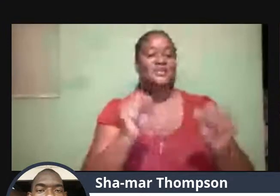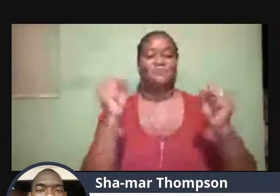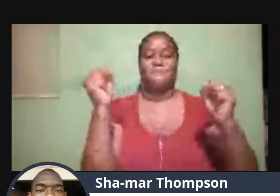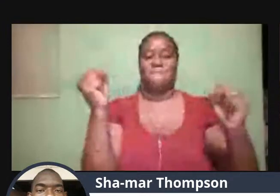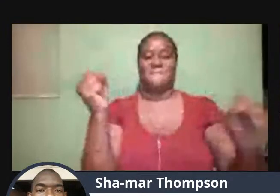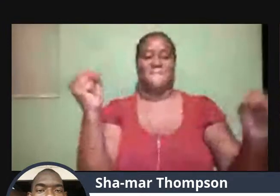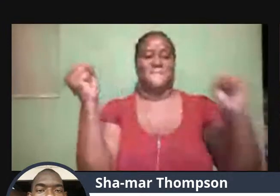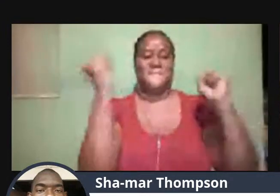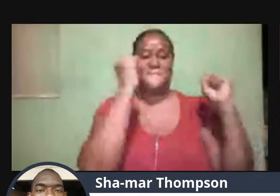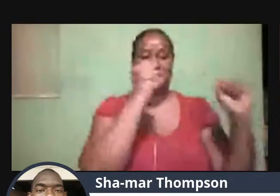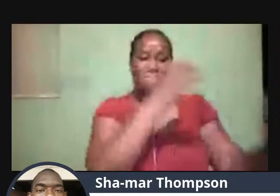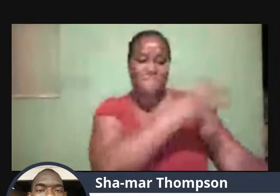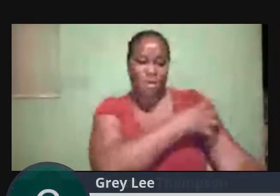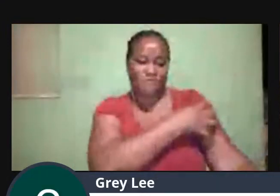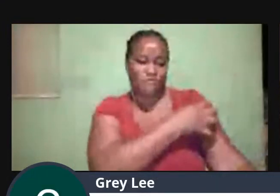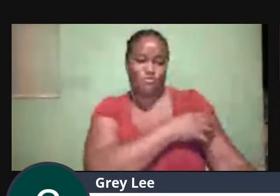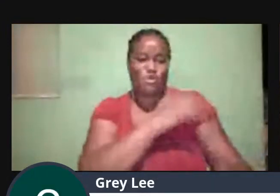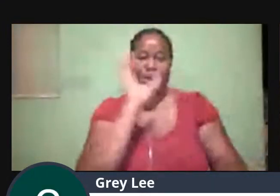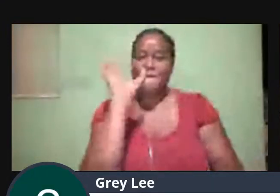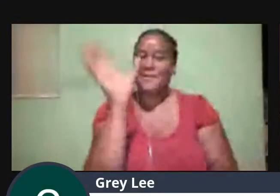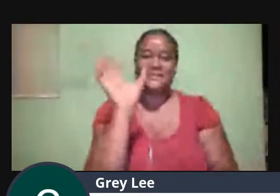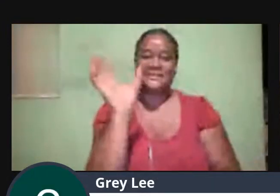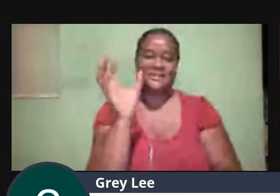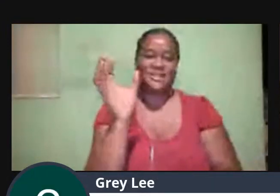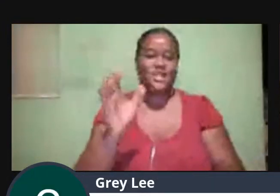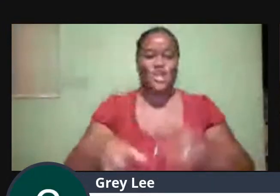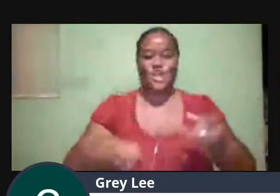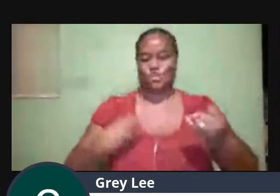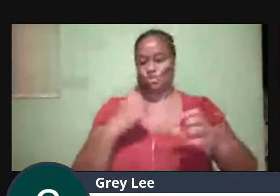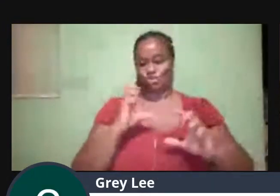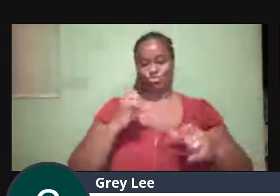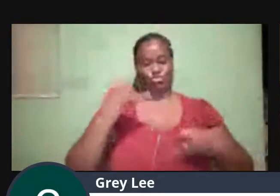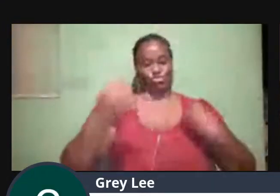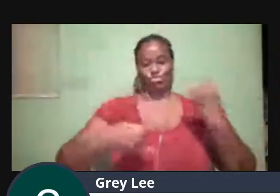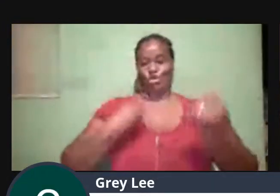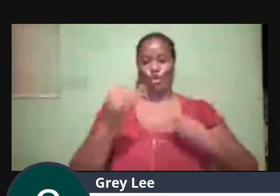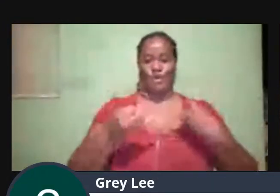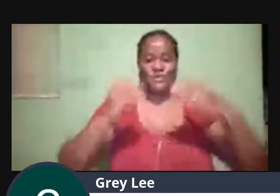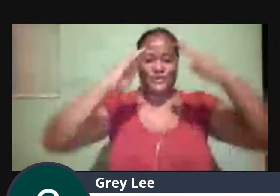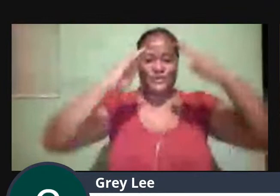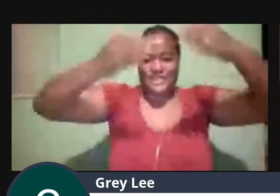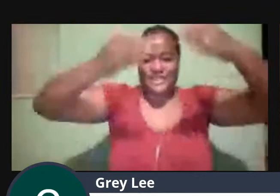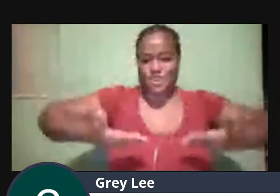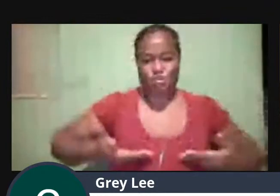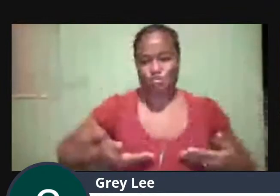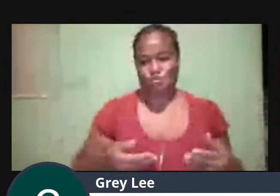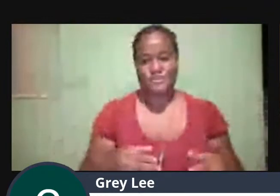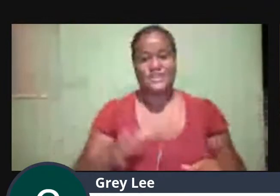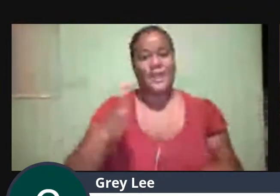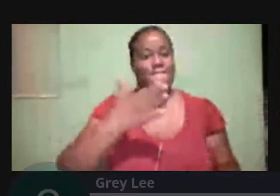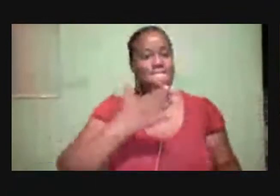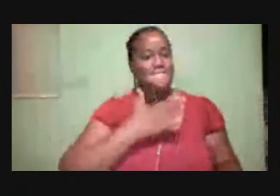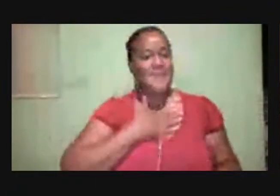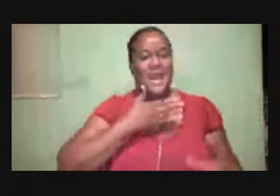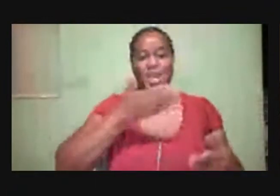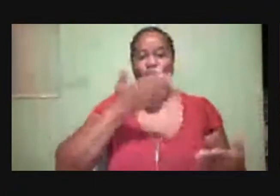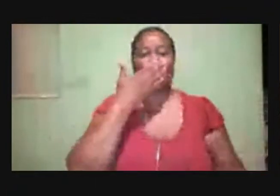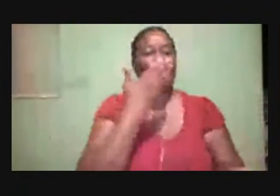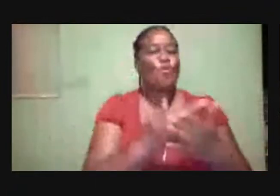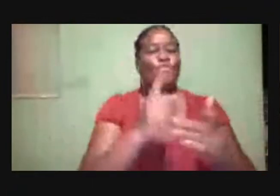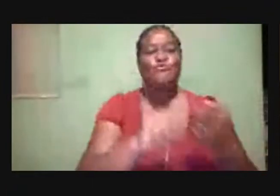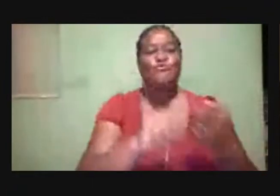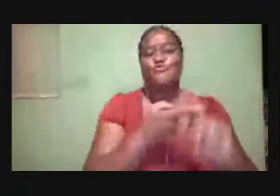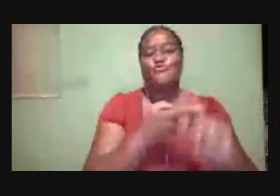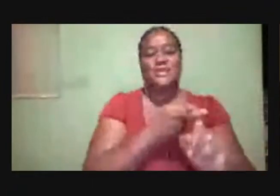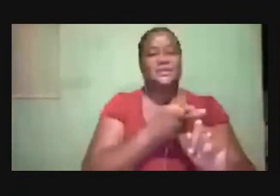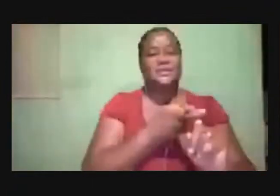Now, the joy is mine to introduce my very good friend. And I said my very, very good friend because we go way back